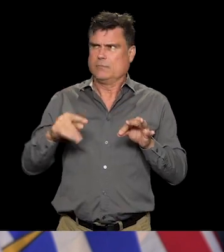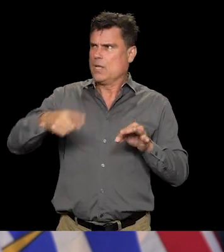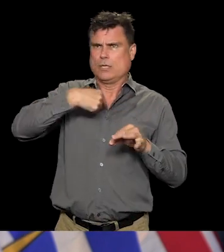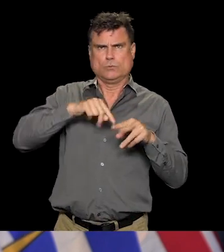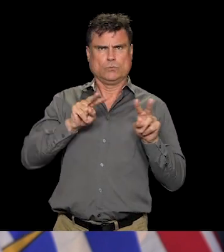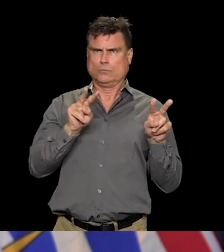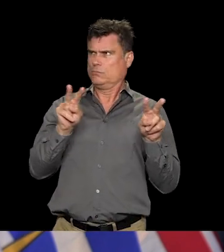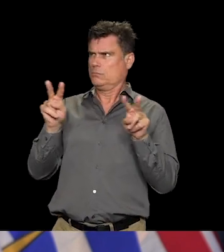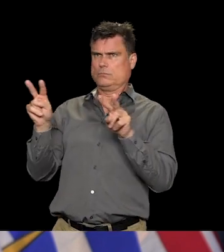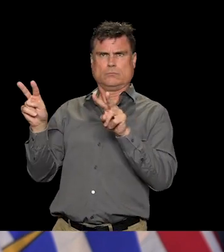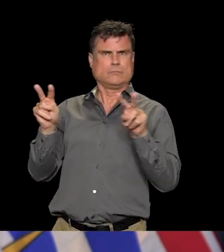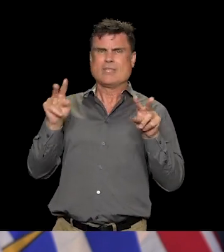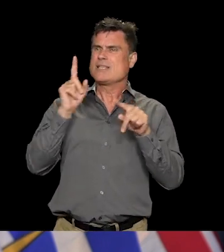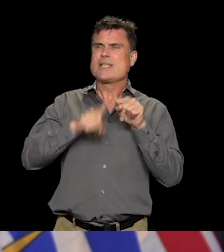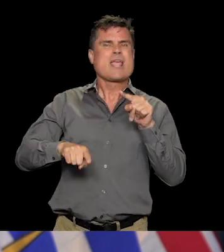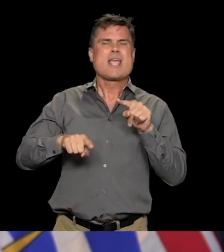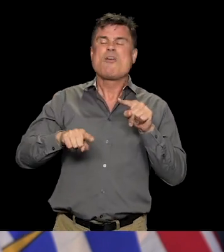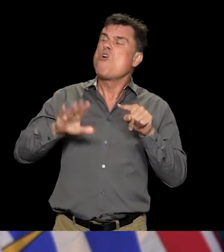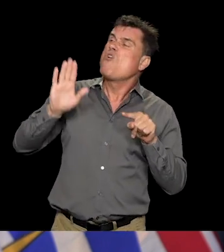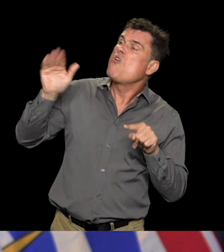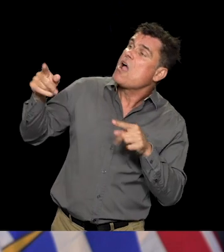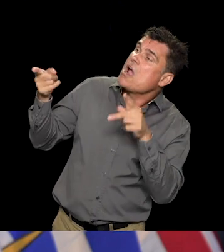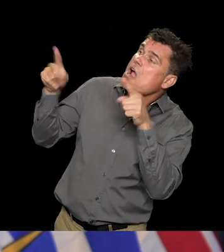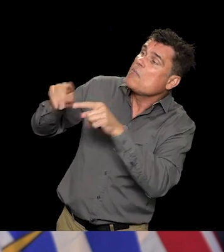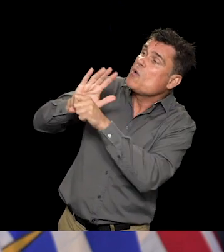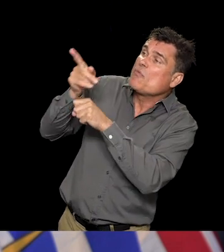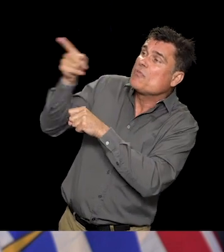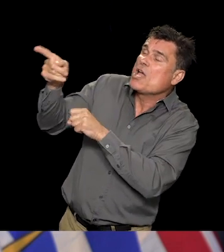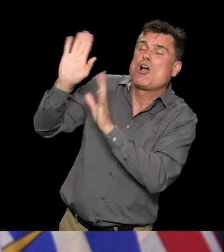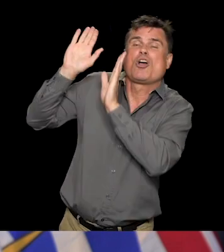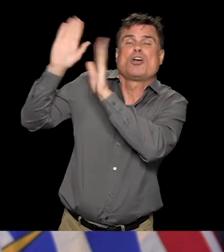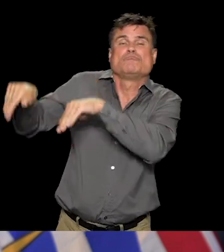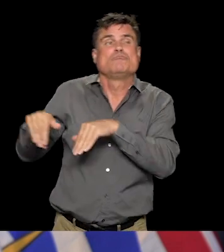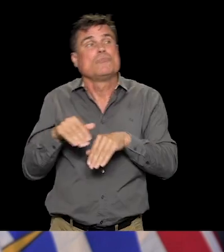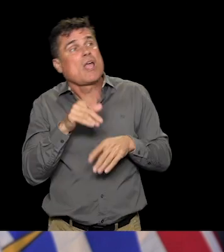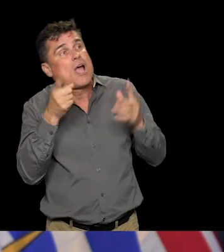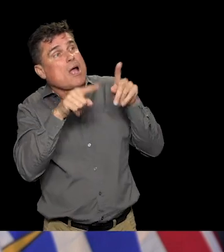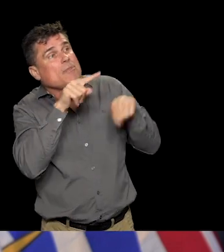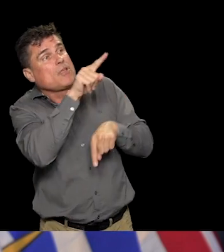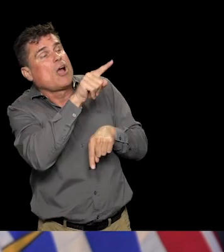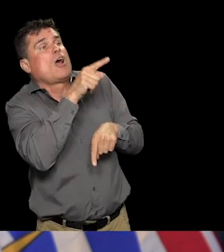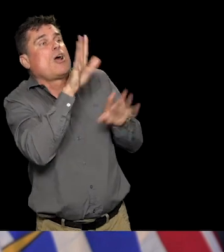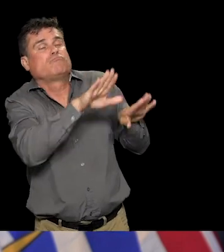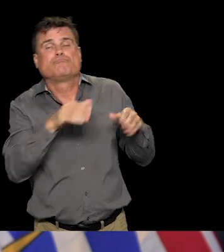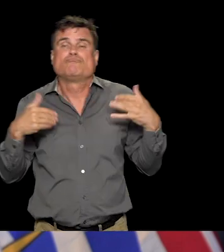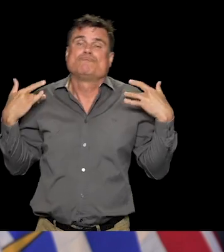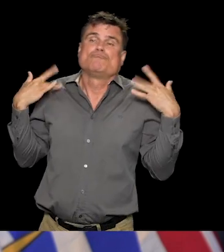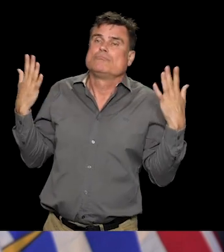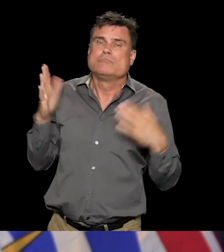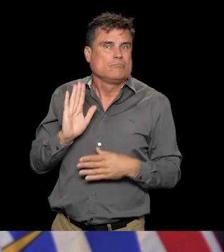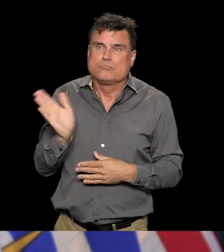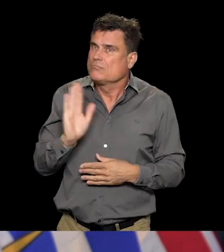now we're looking at the challenges that are being faced by countries such as India and Brazil.